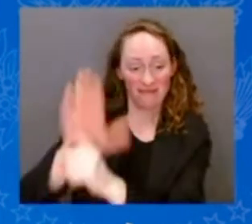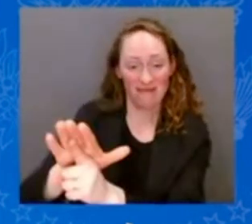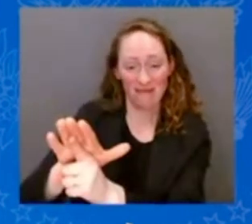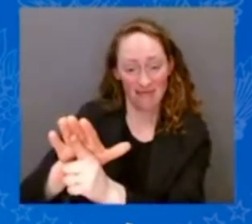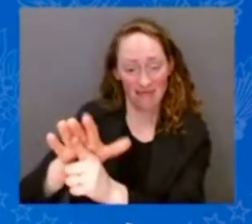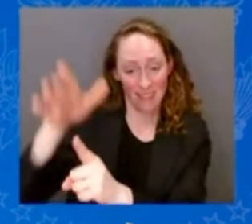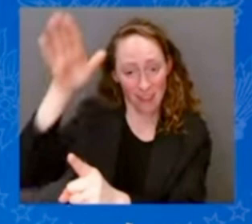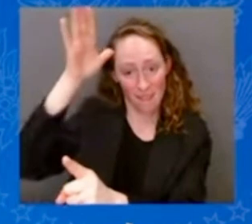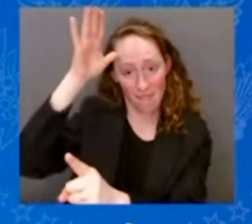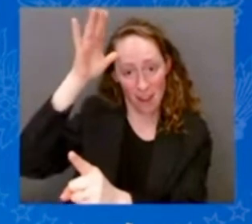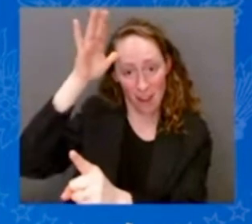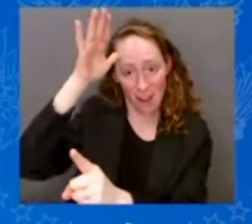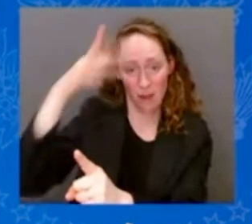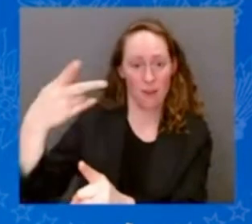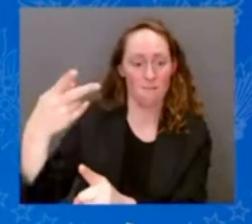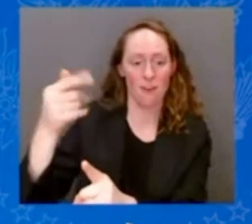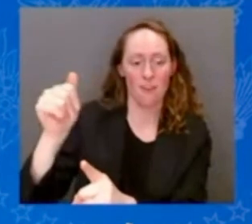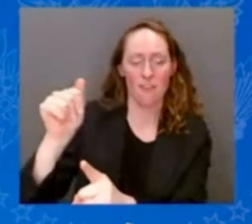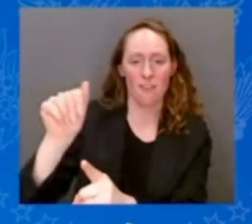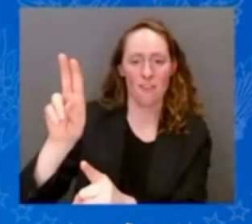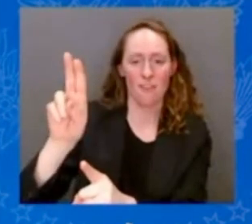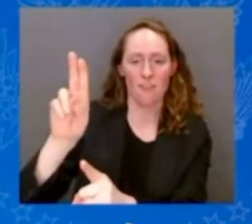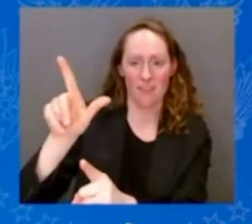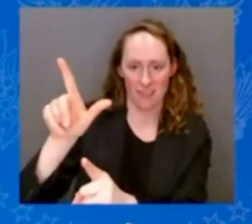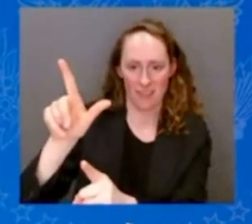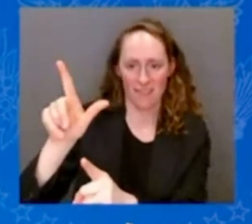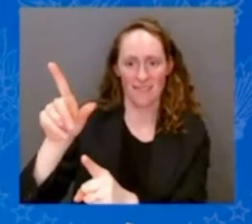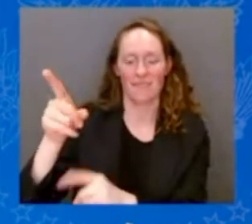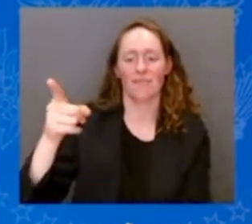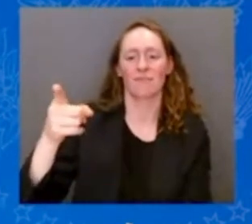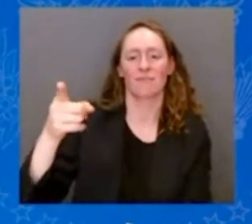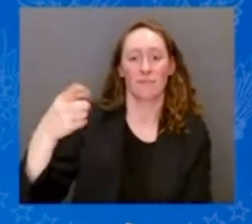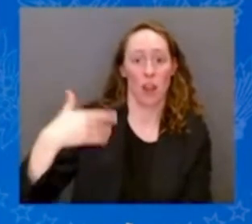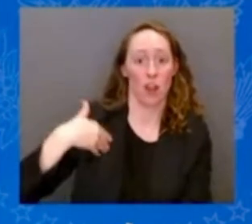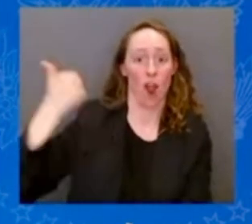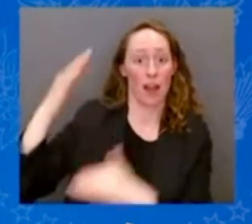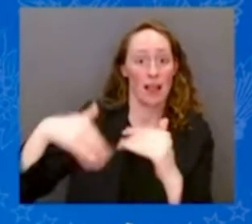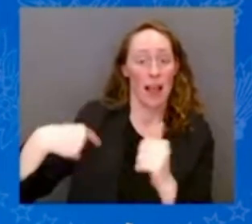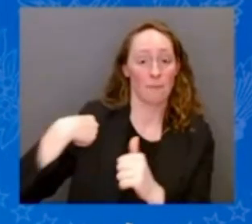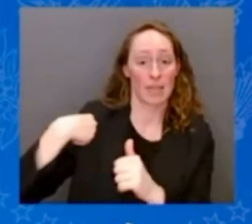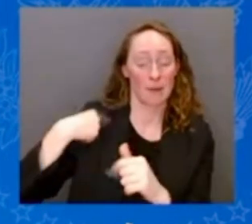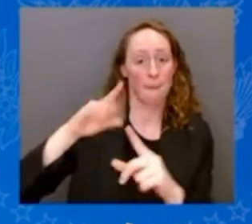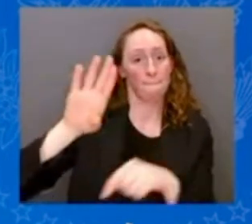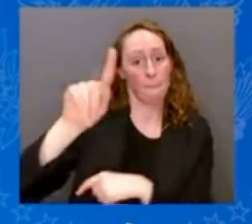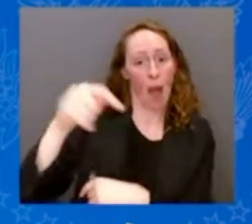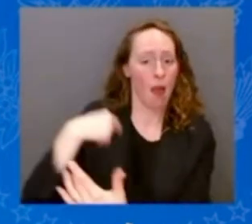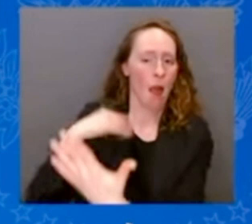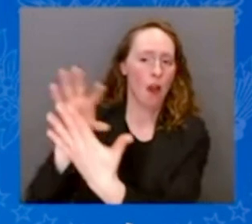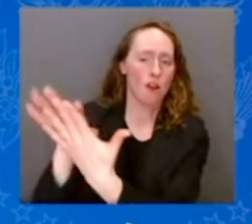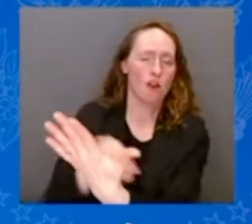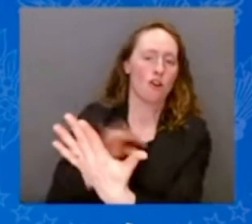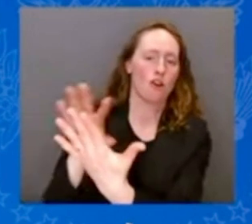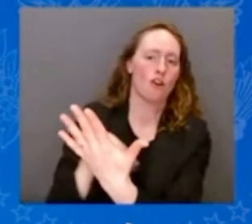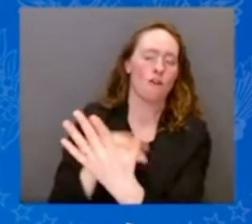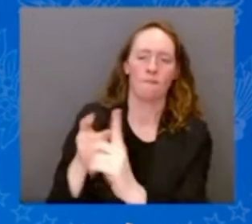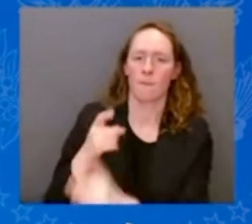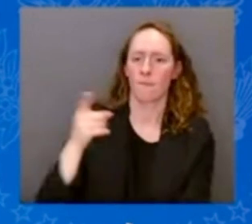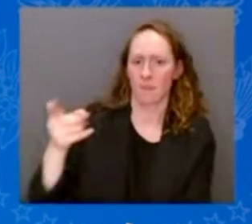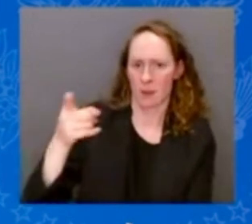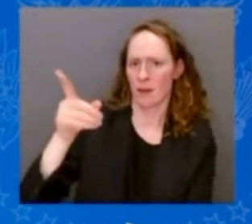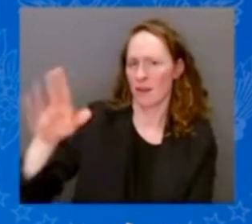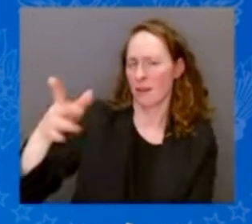to me in seniority, but my educator. Paul was a brilliant guy. And I owe Paul